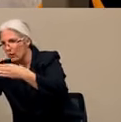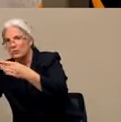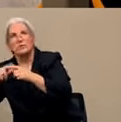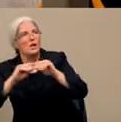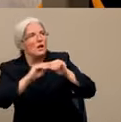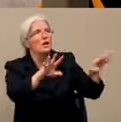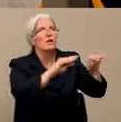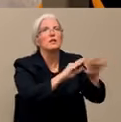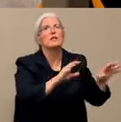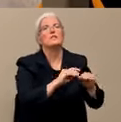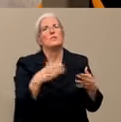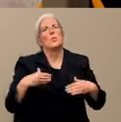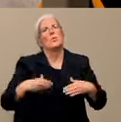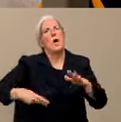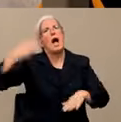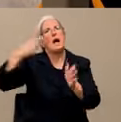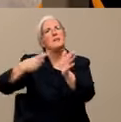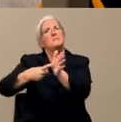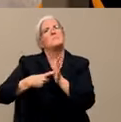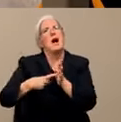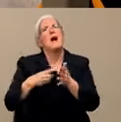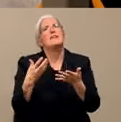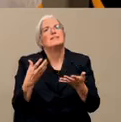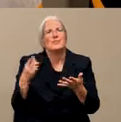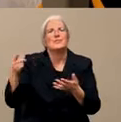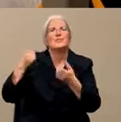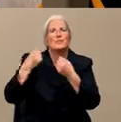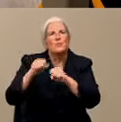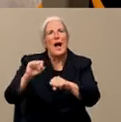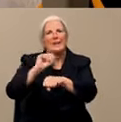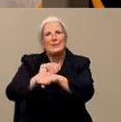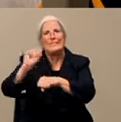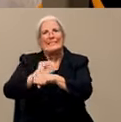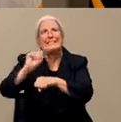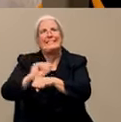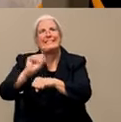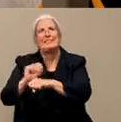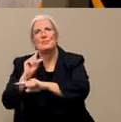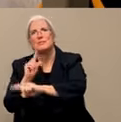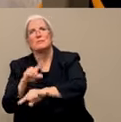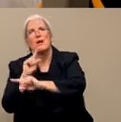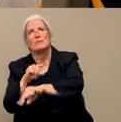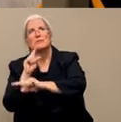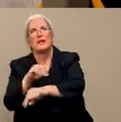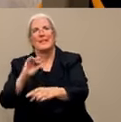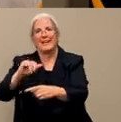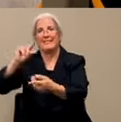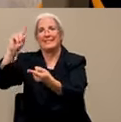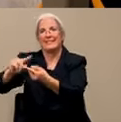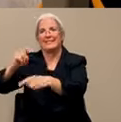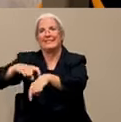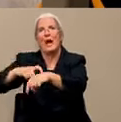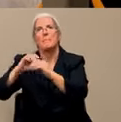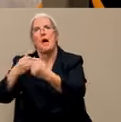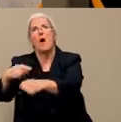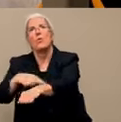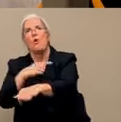procedures in place to try to decrease that turnaround time, but I do know it got quite long for some people.